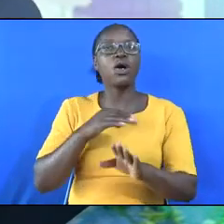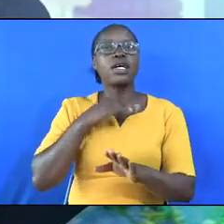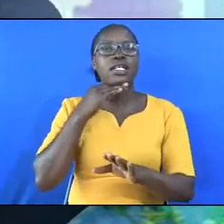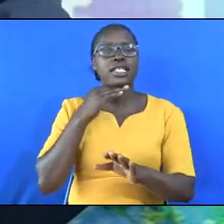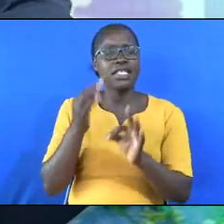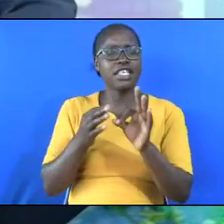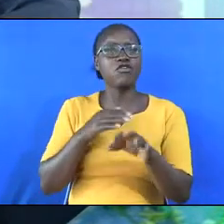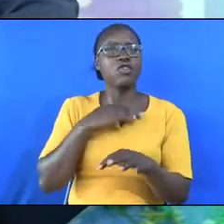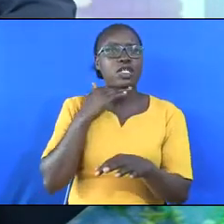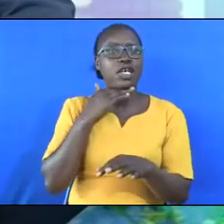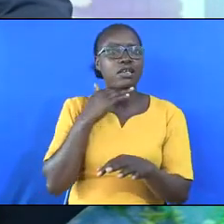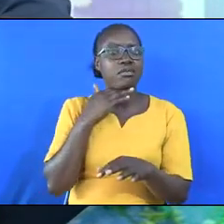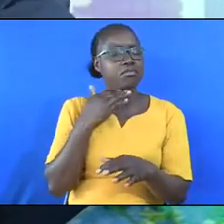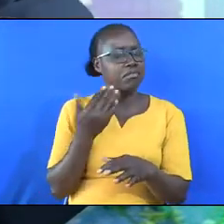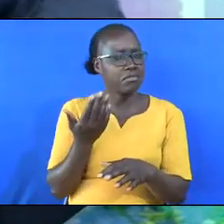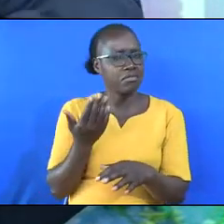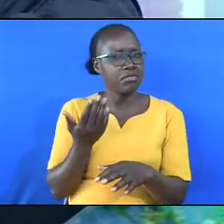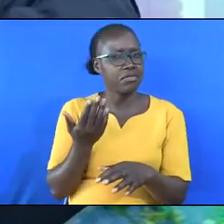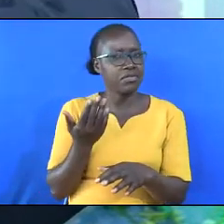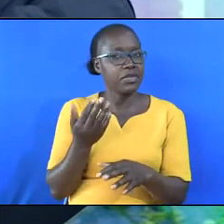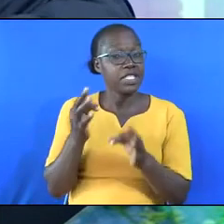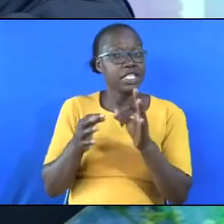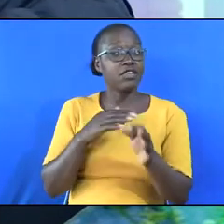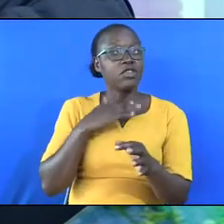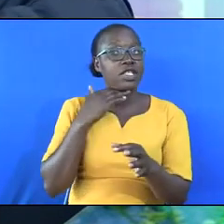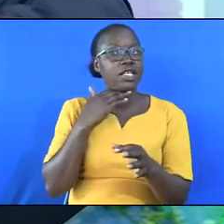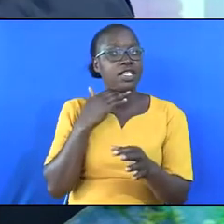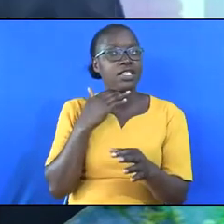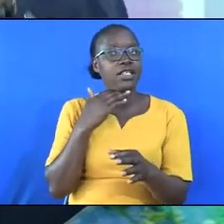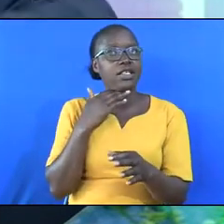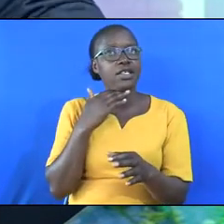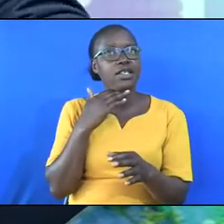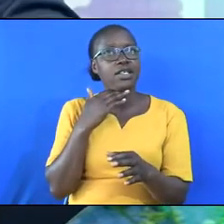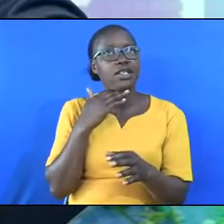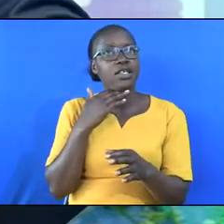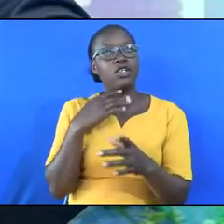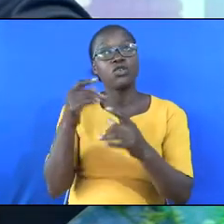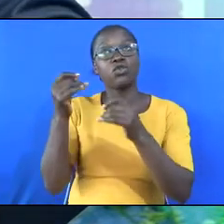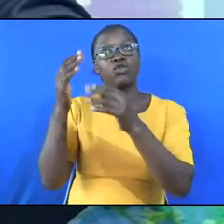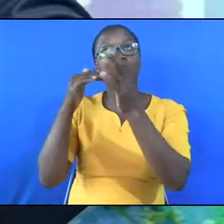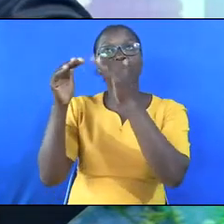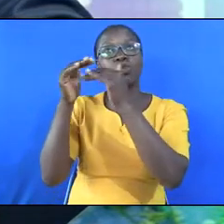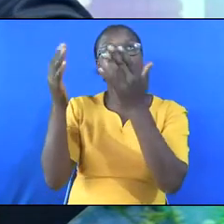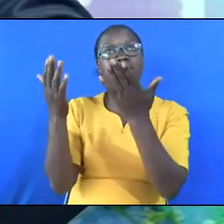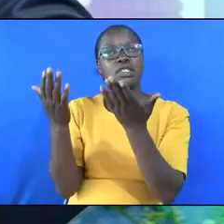If you die, you know some people die, that if you die, you will go to heaven.